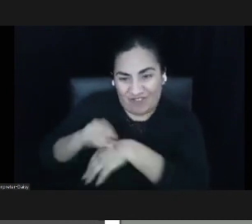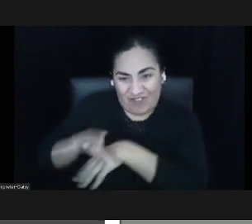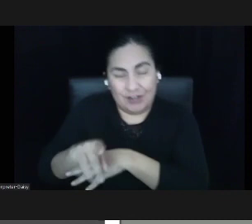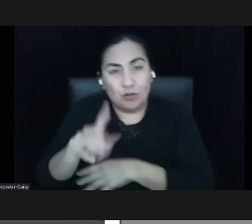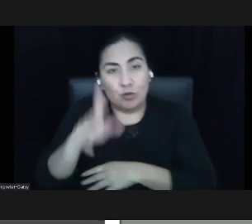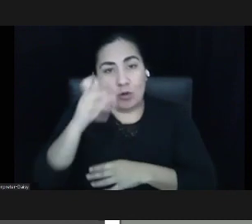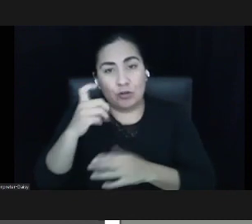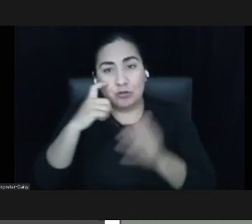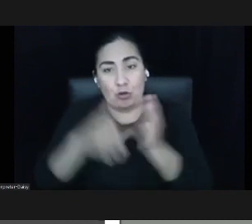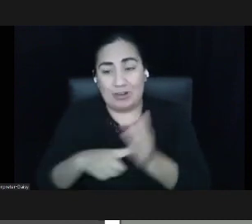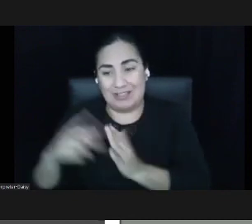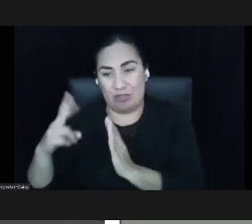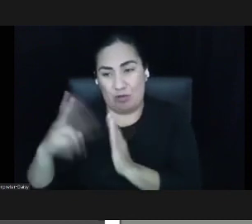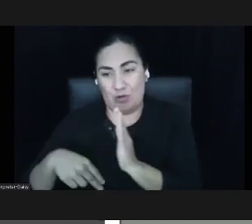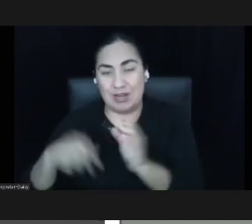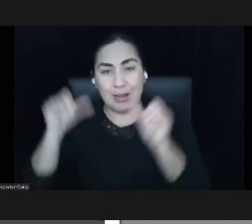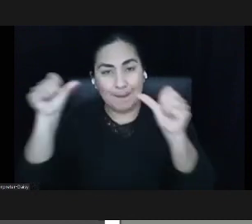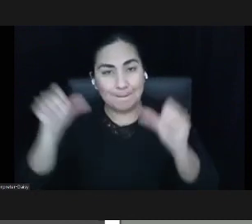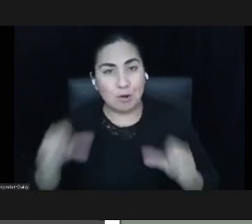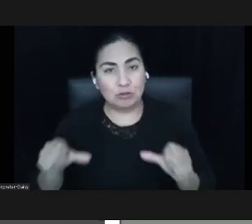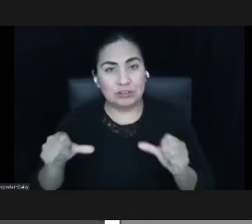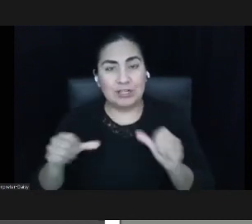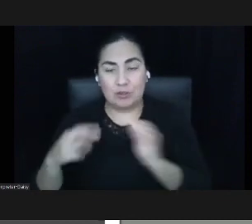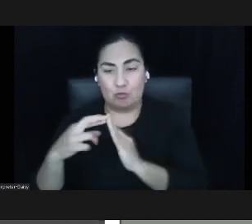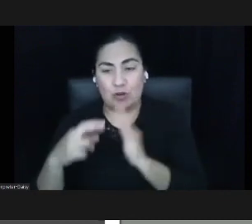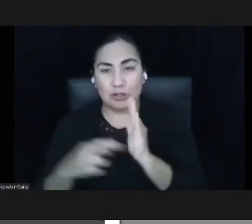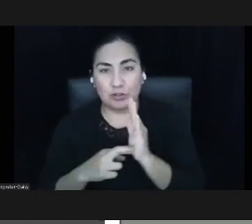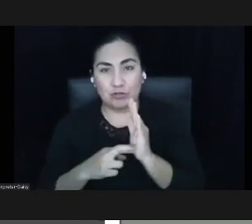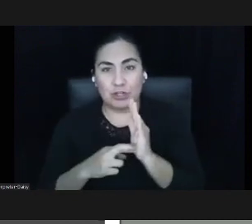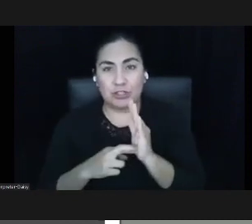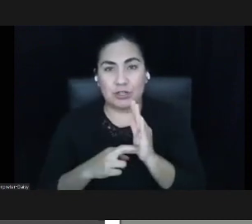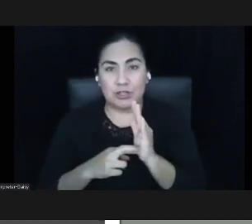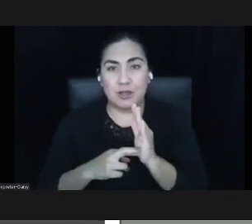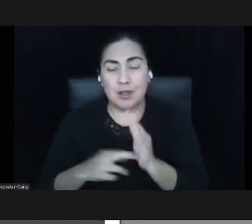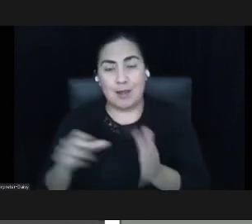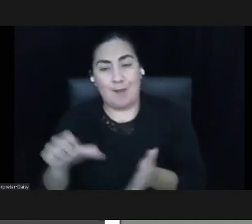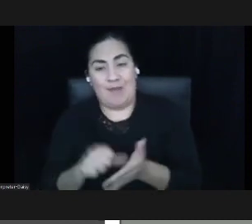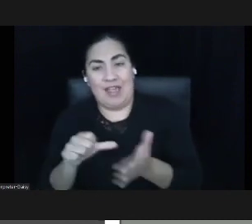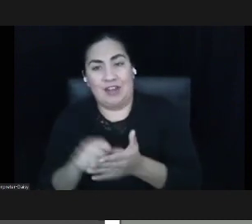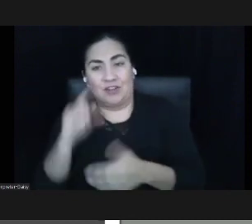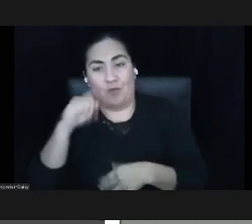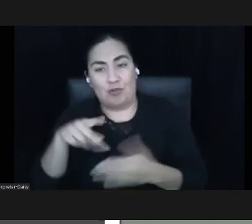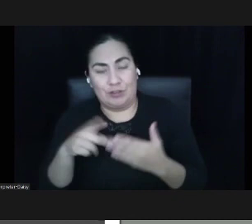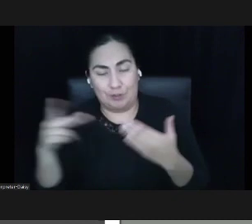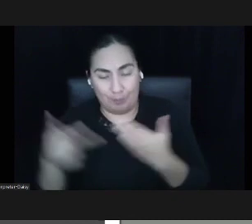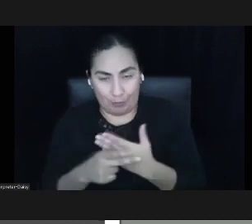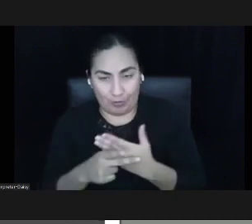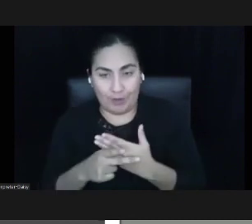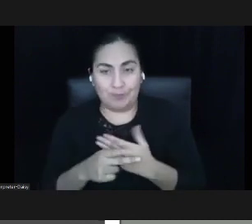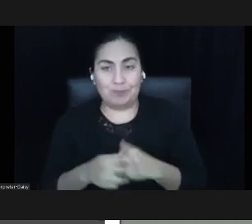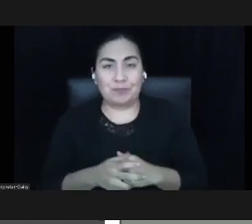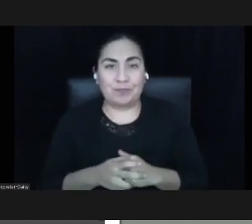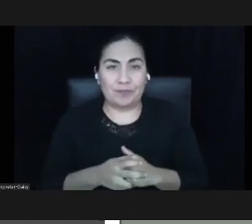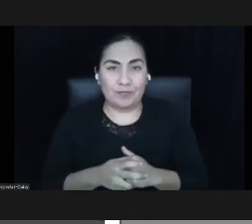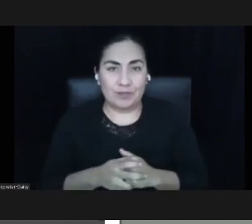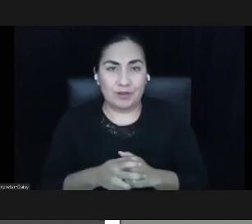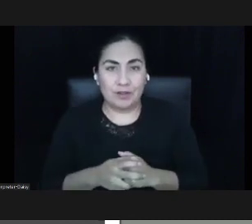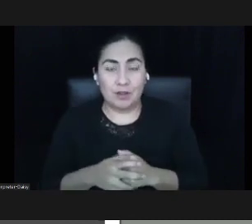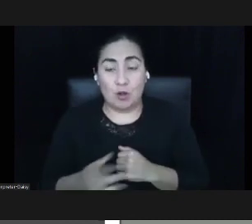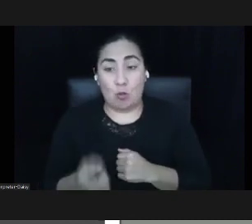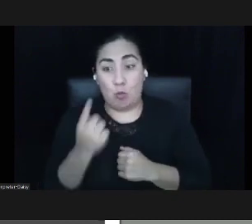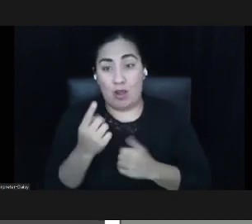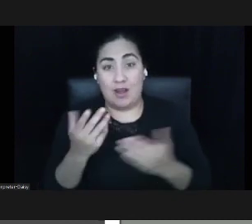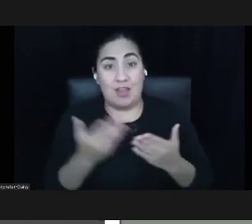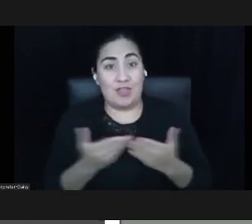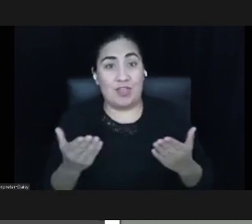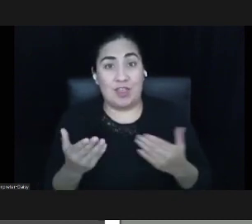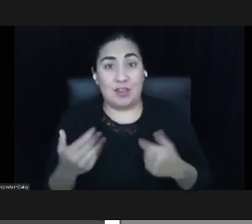posted on the registration webpage for this program that one of the things we